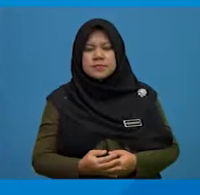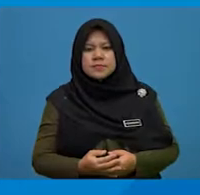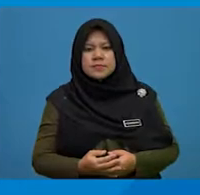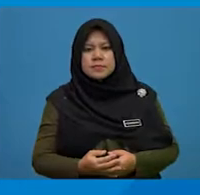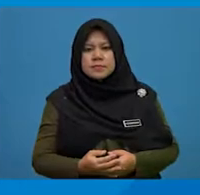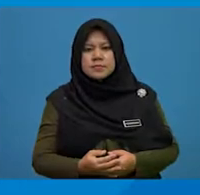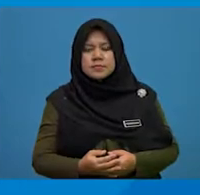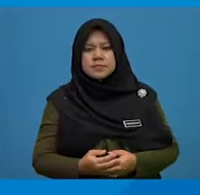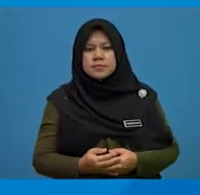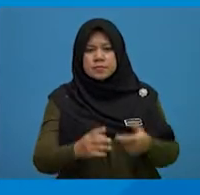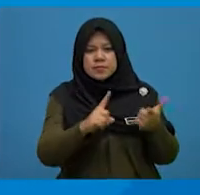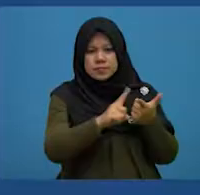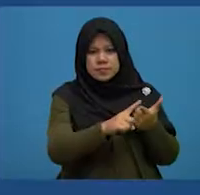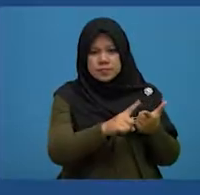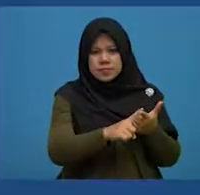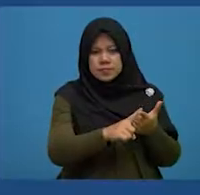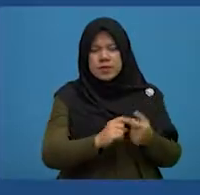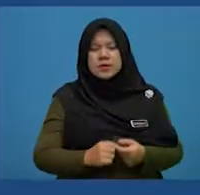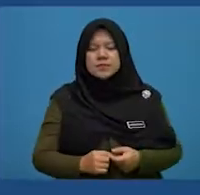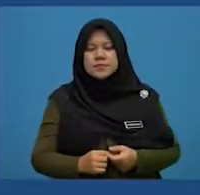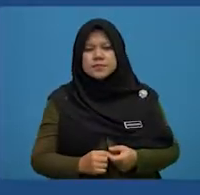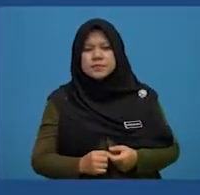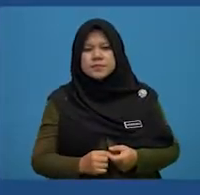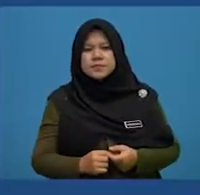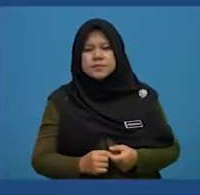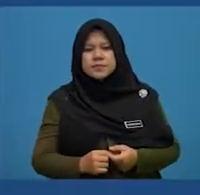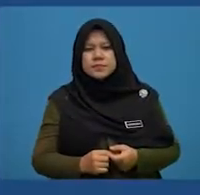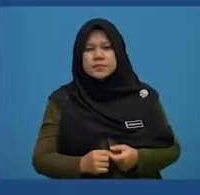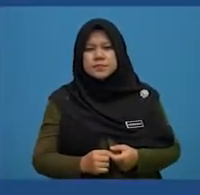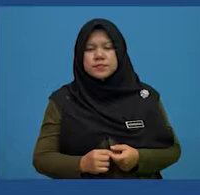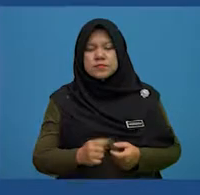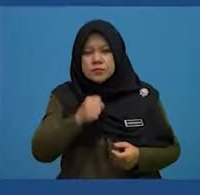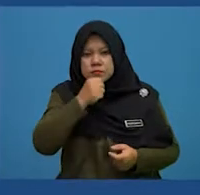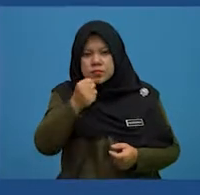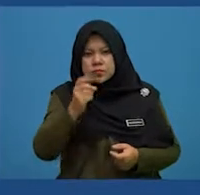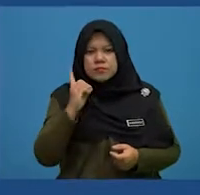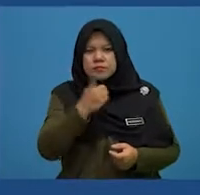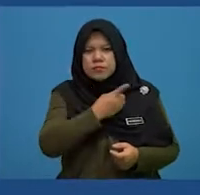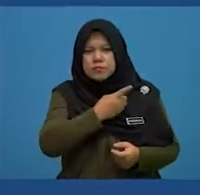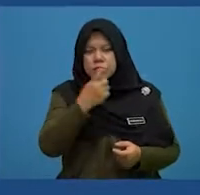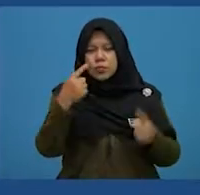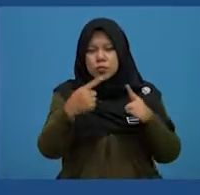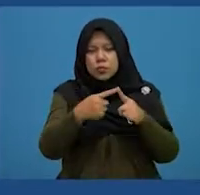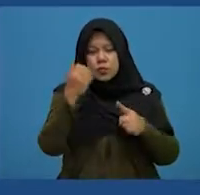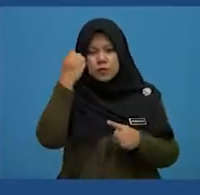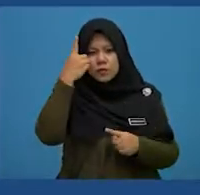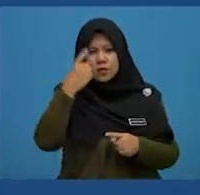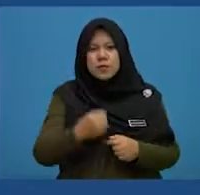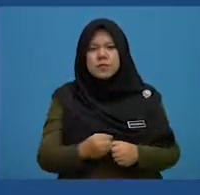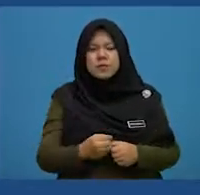Tip second tip reckons that you try to understand